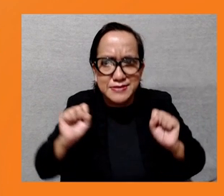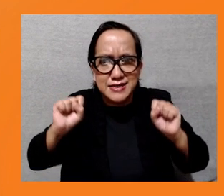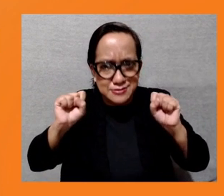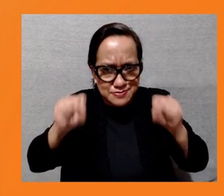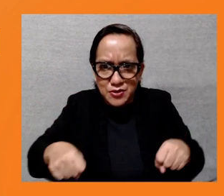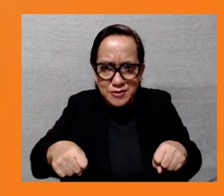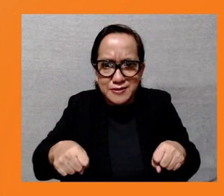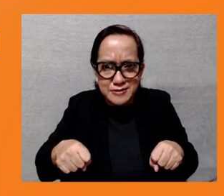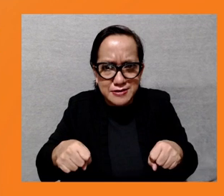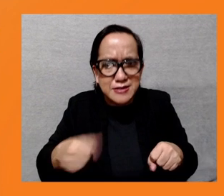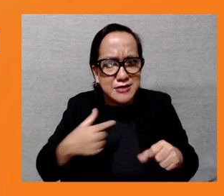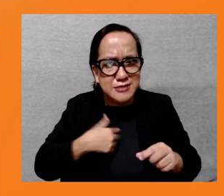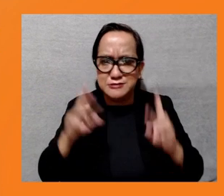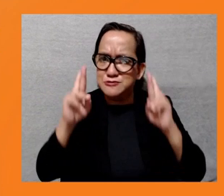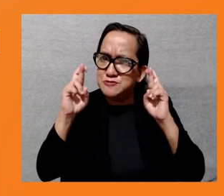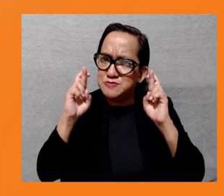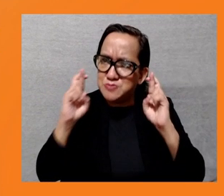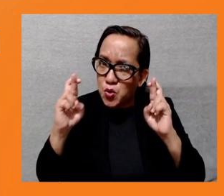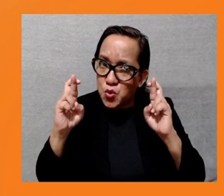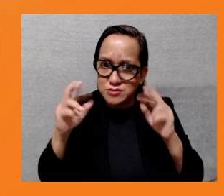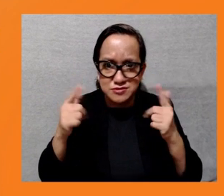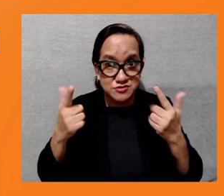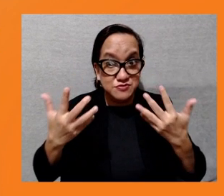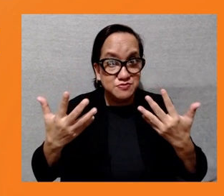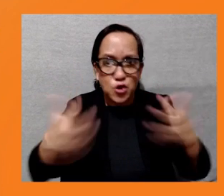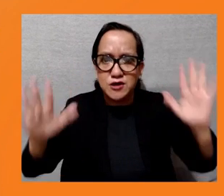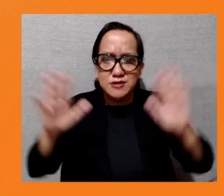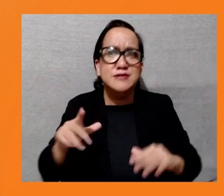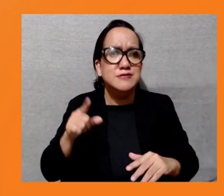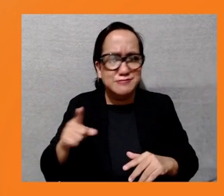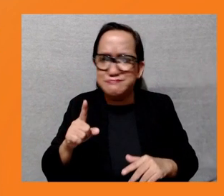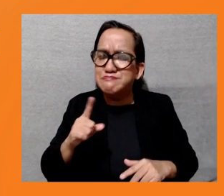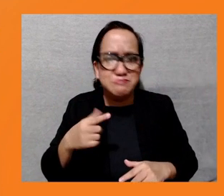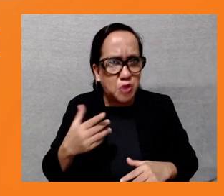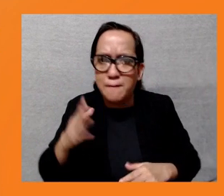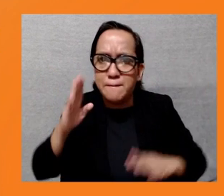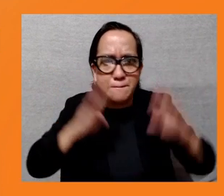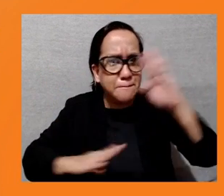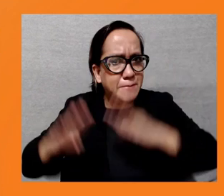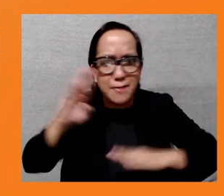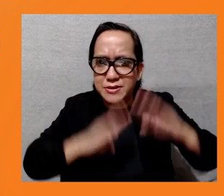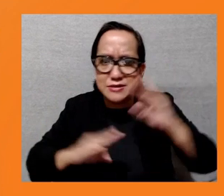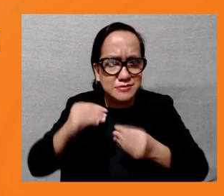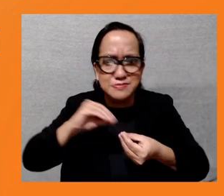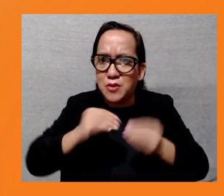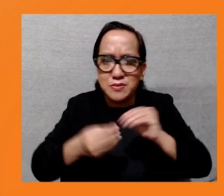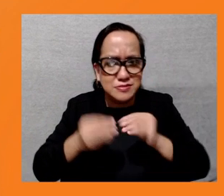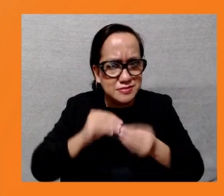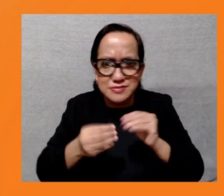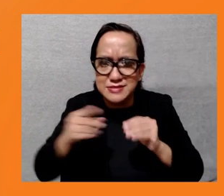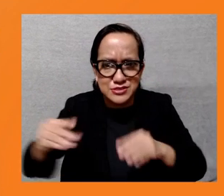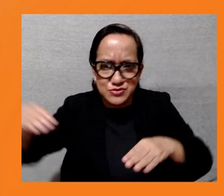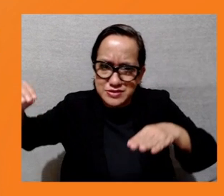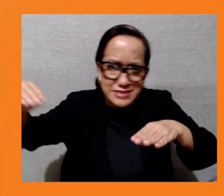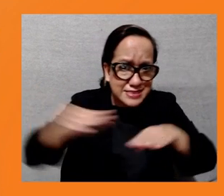time that it takes is a bit of challenge. And I recognise for any affected person that has their life disrupted or